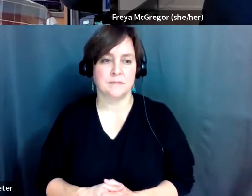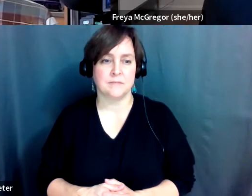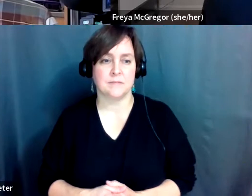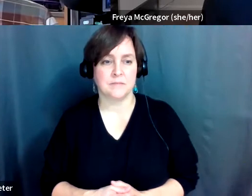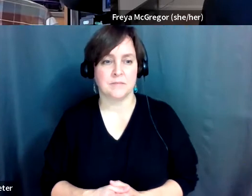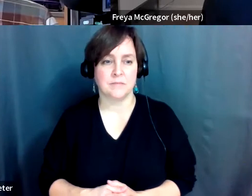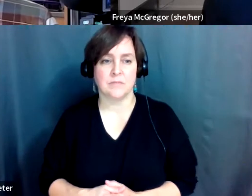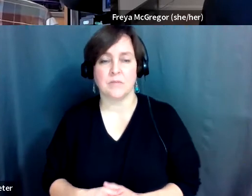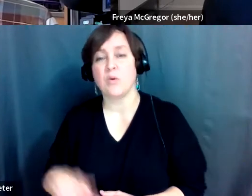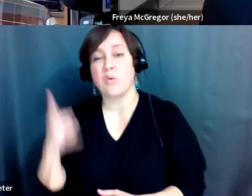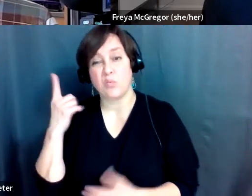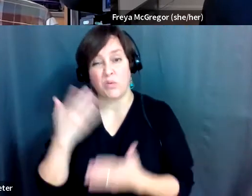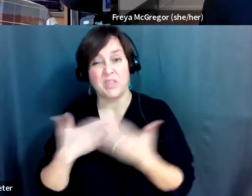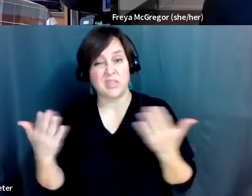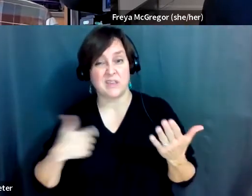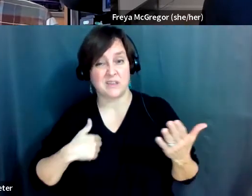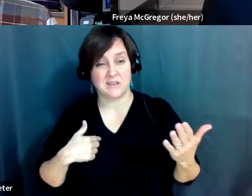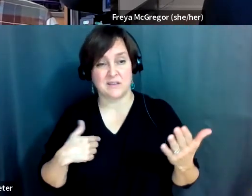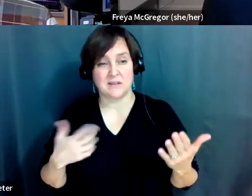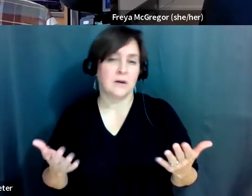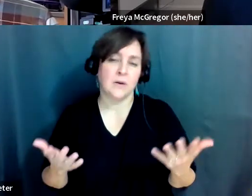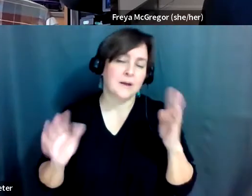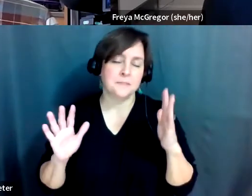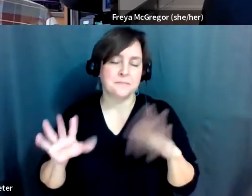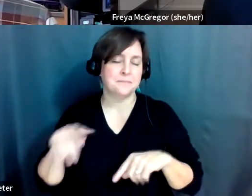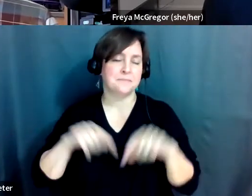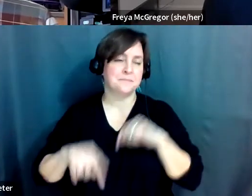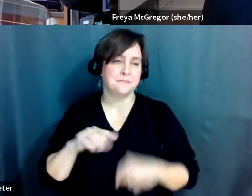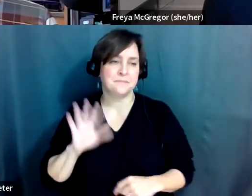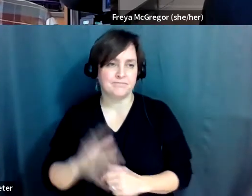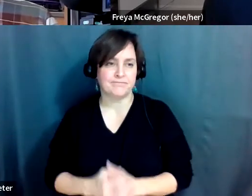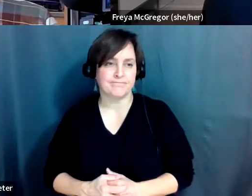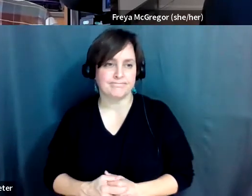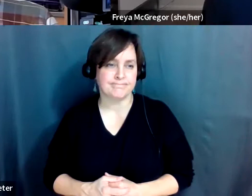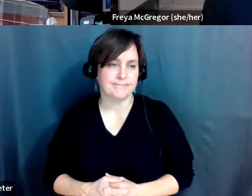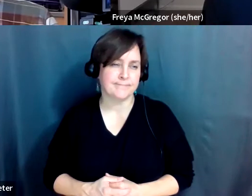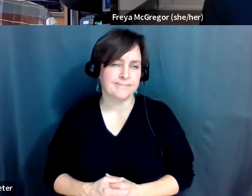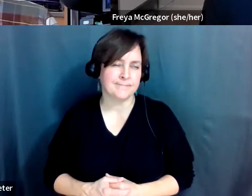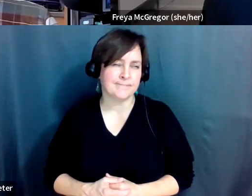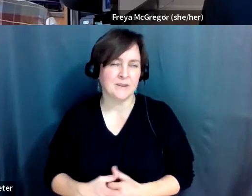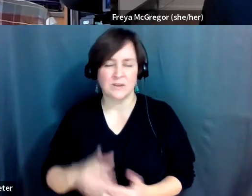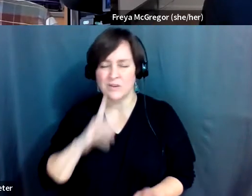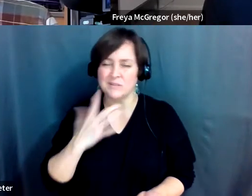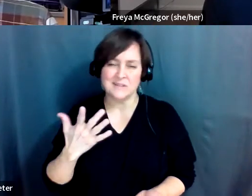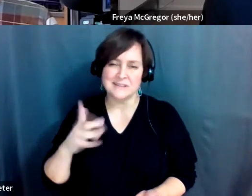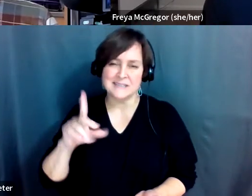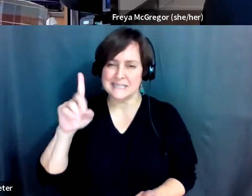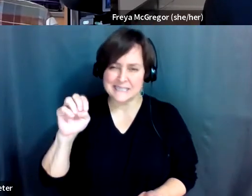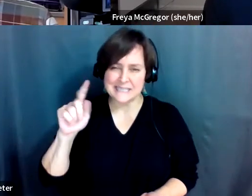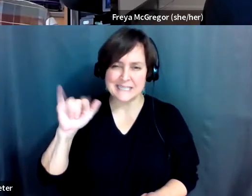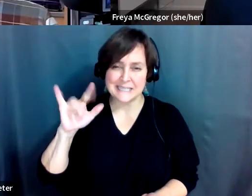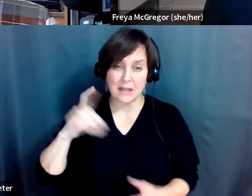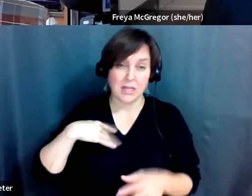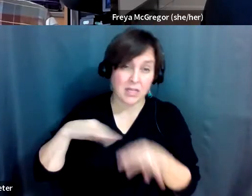one of the aspects of, so this gets, it gets detailed, um, and I don't want to get too